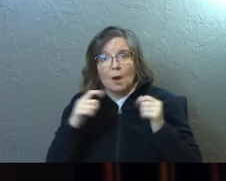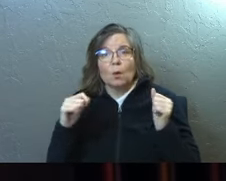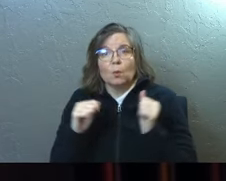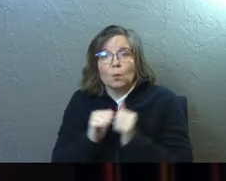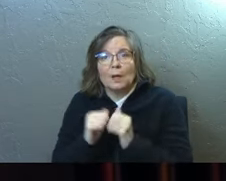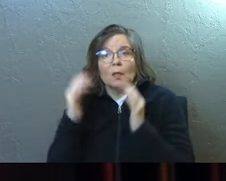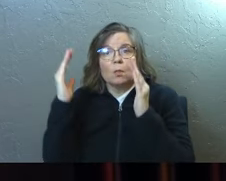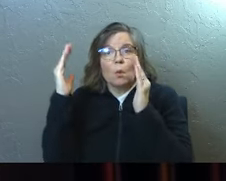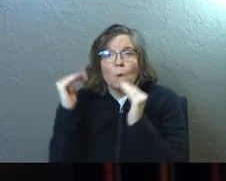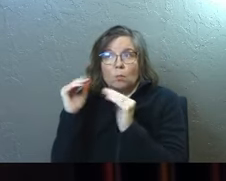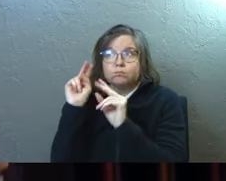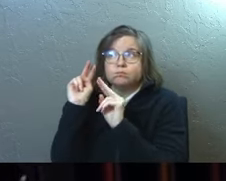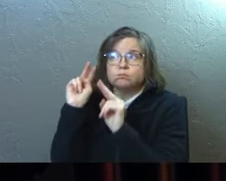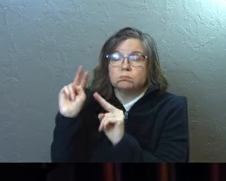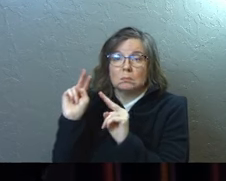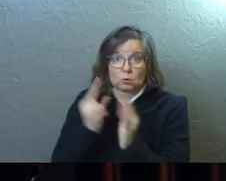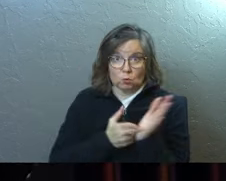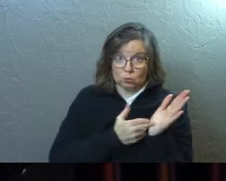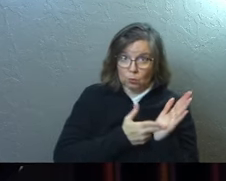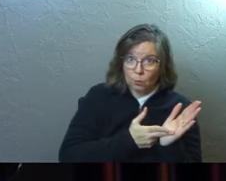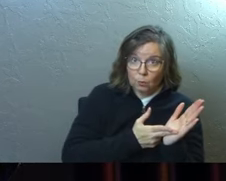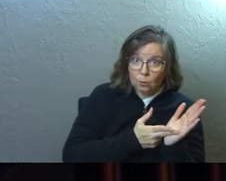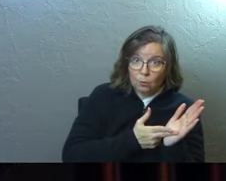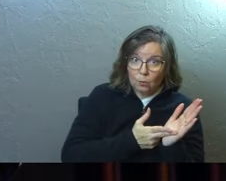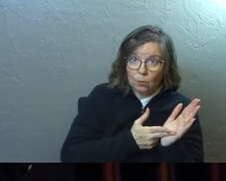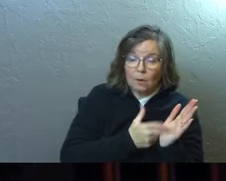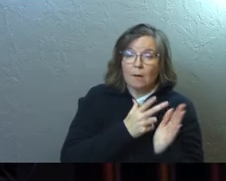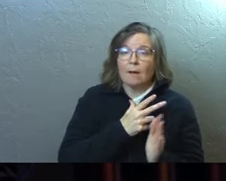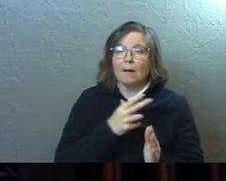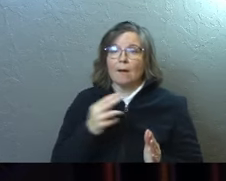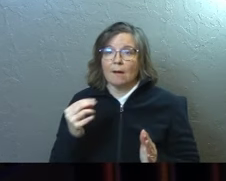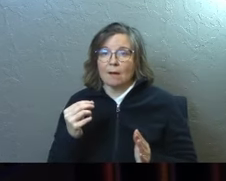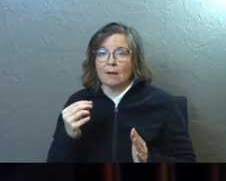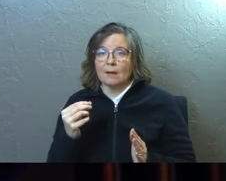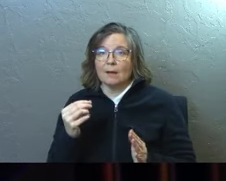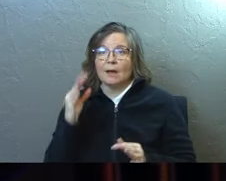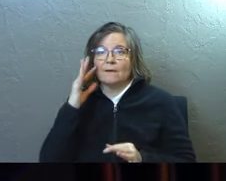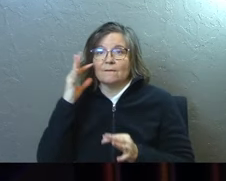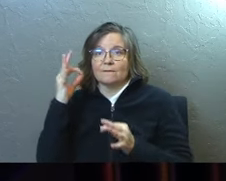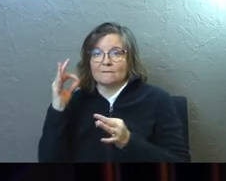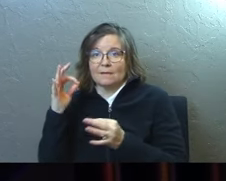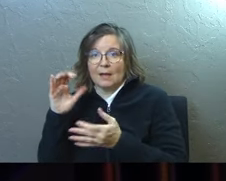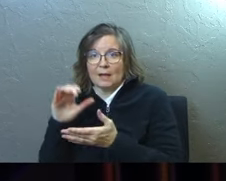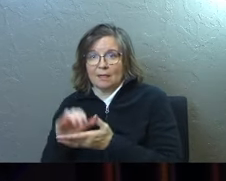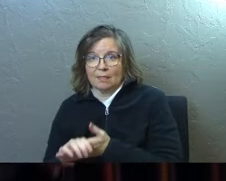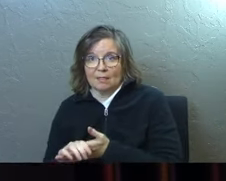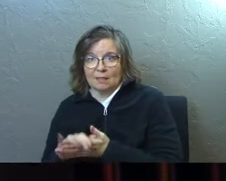with hope. So there's truth and there's faith.